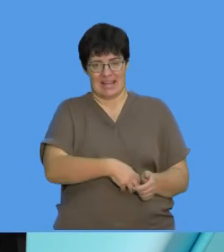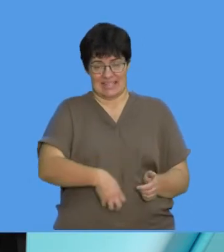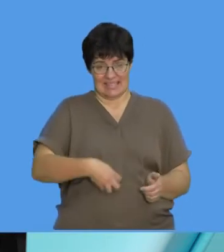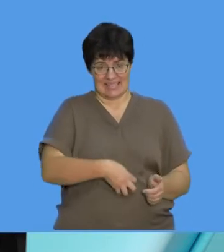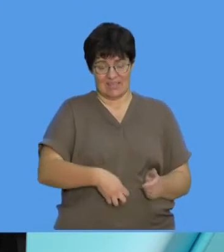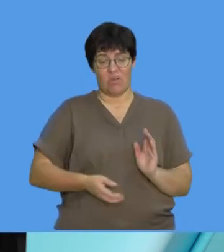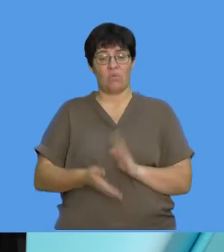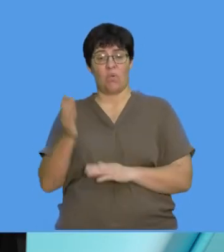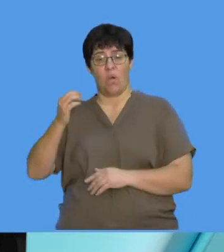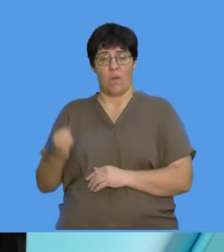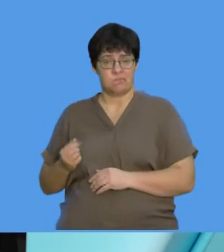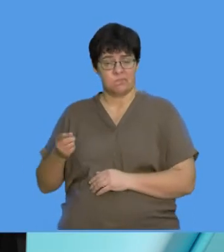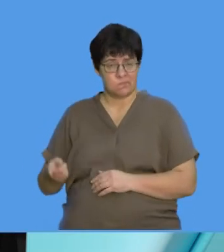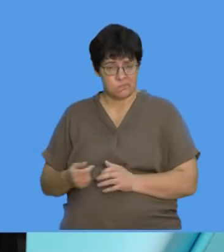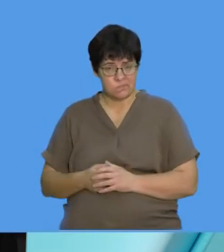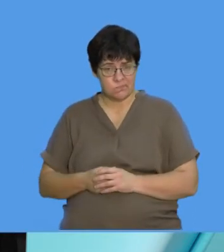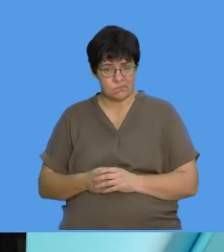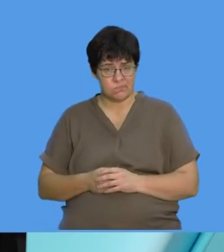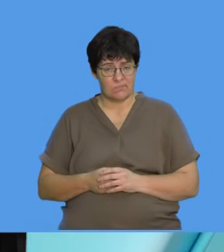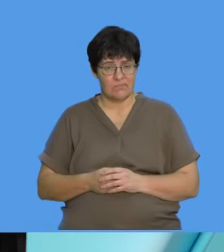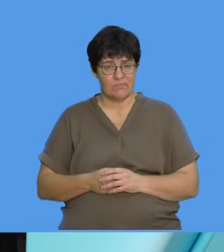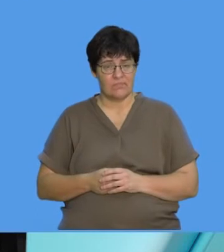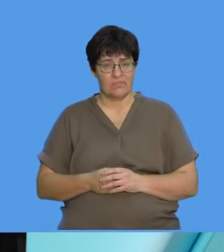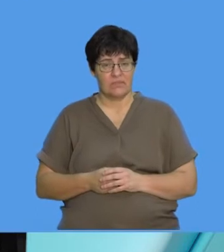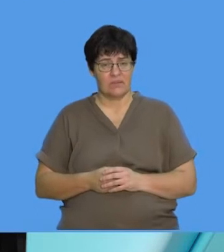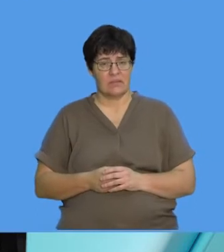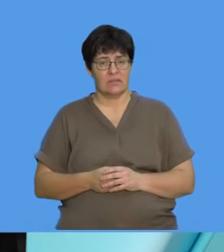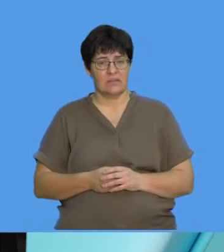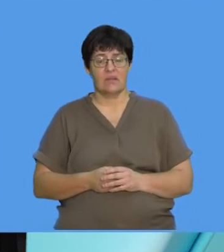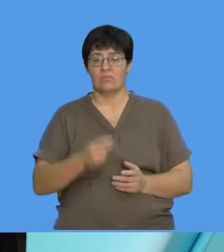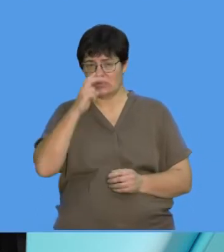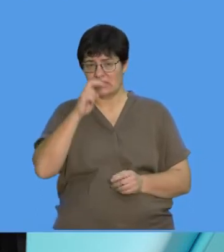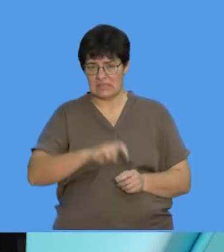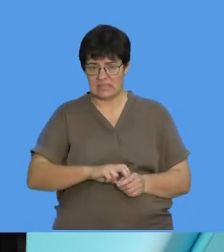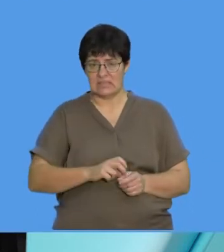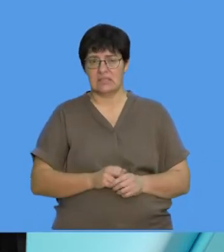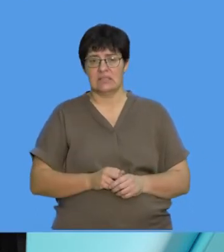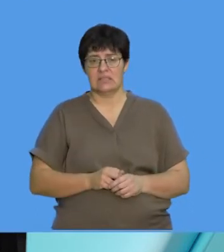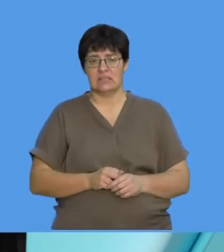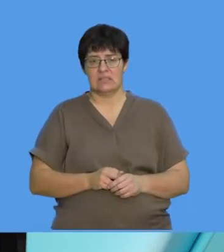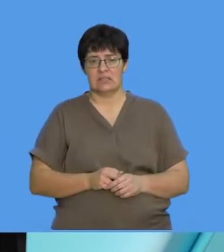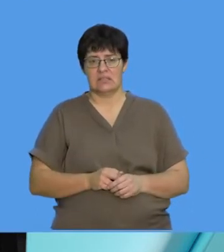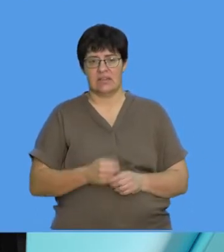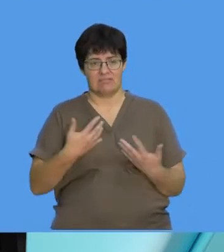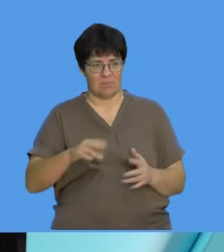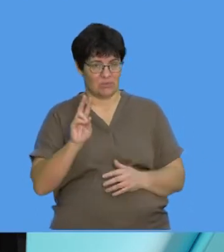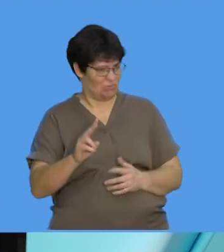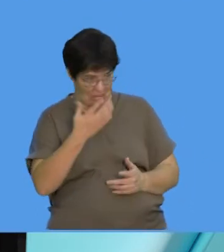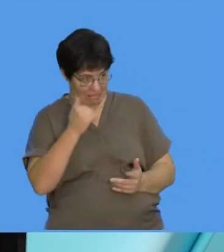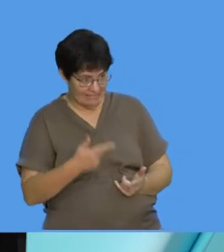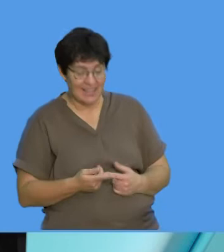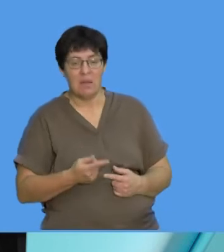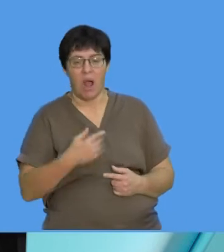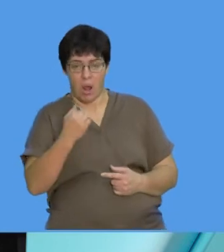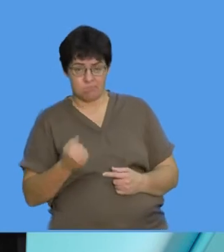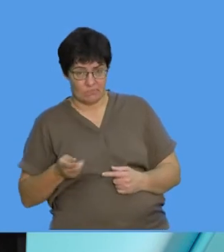intestines, when you go to the toilet, when you have a feces, right, when you need a number two. Are you allowed to say that?